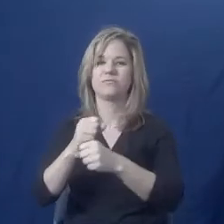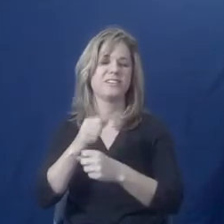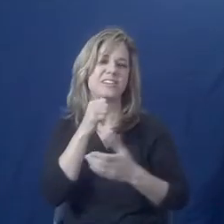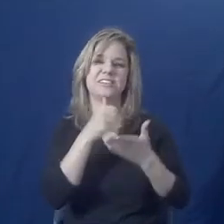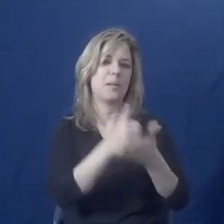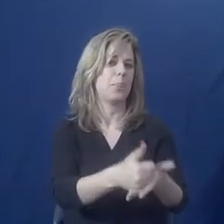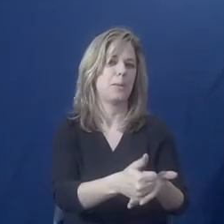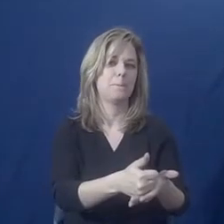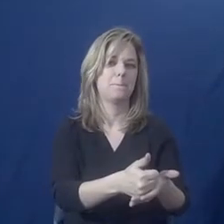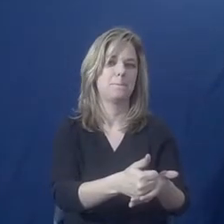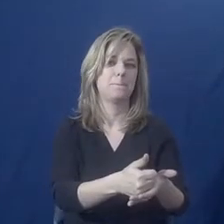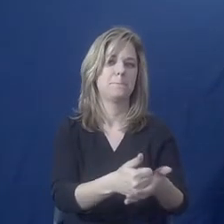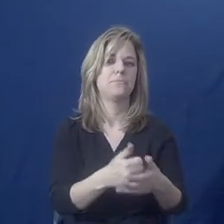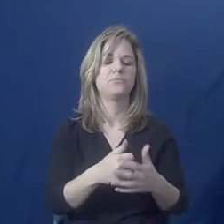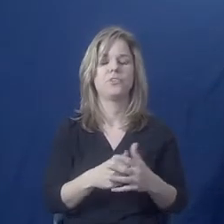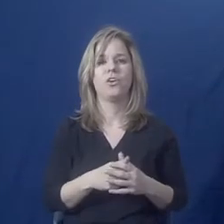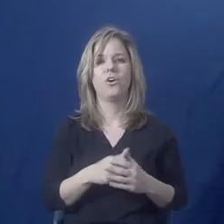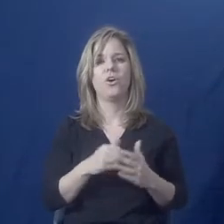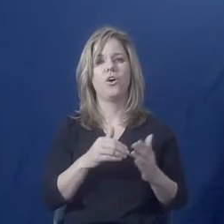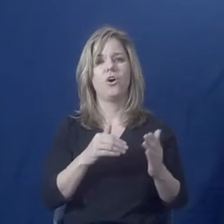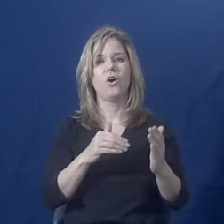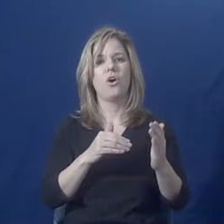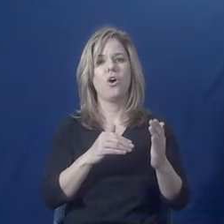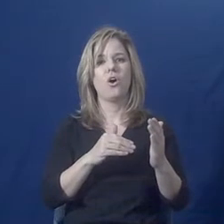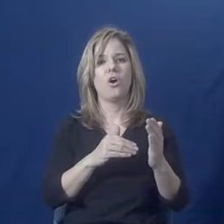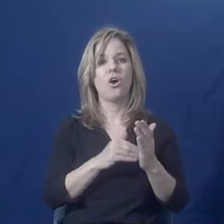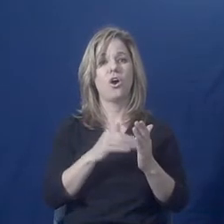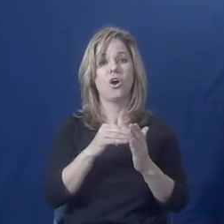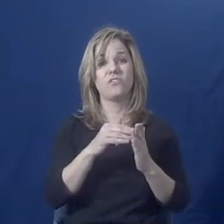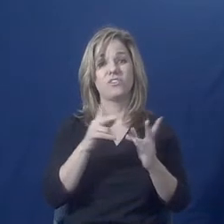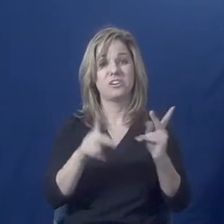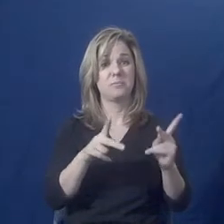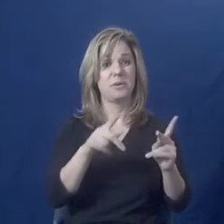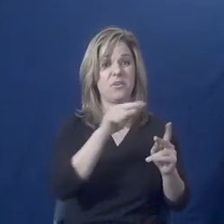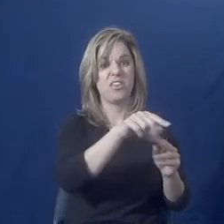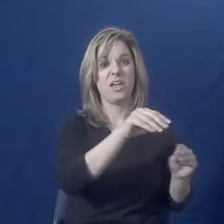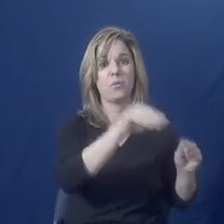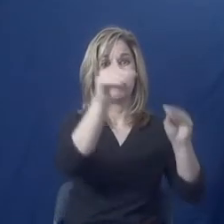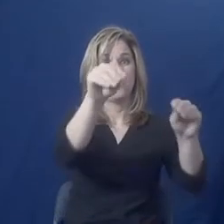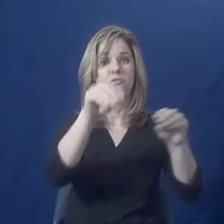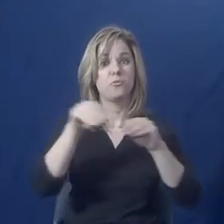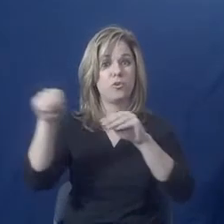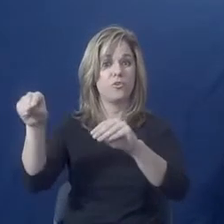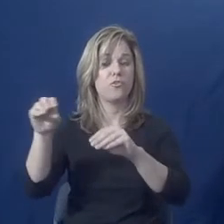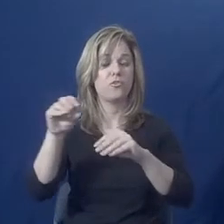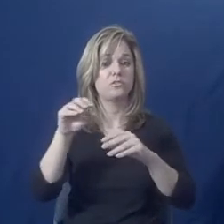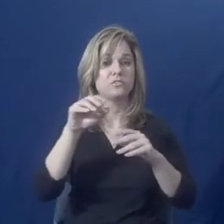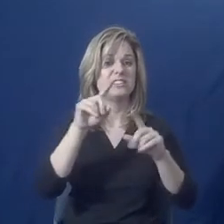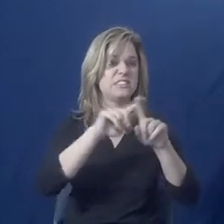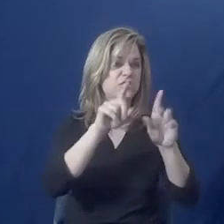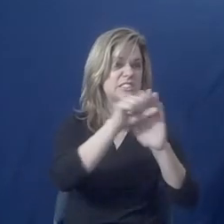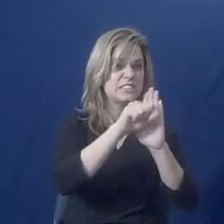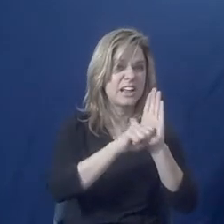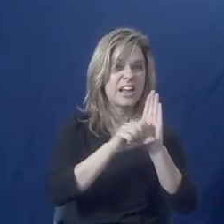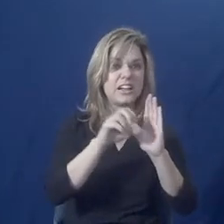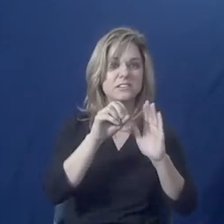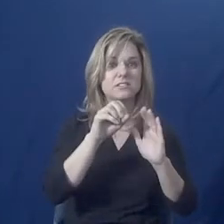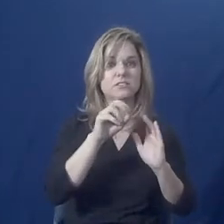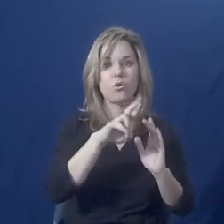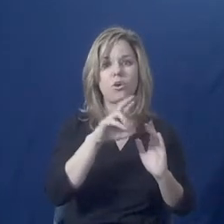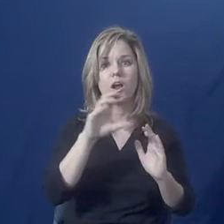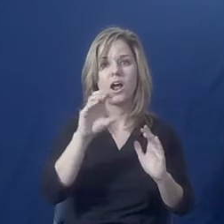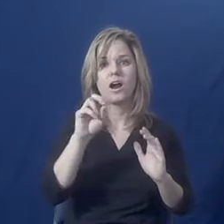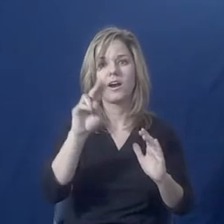relocate from state to state or county to county, and responses from community